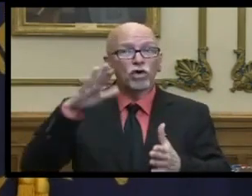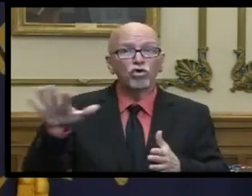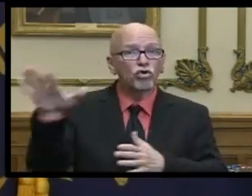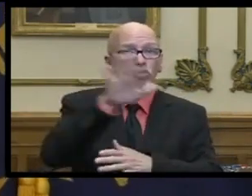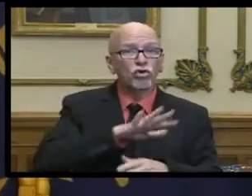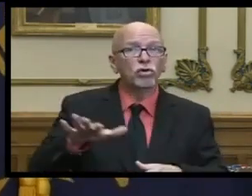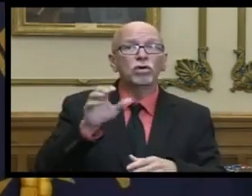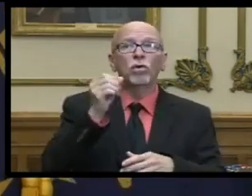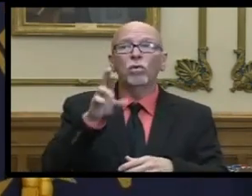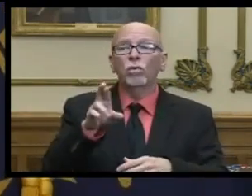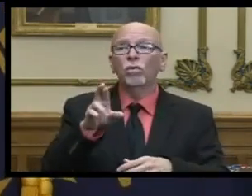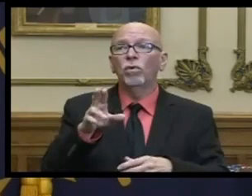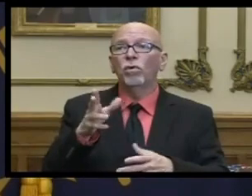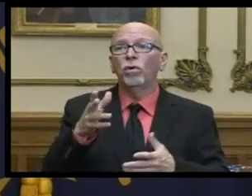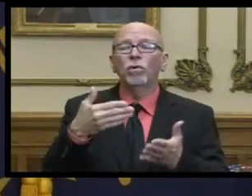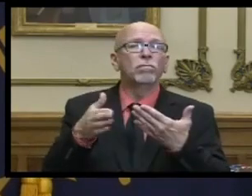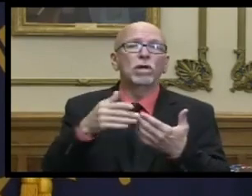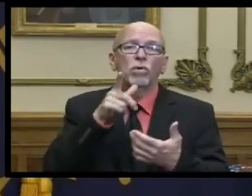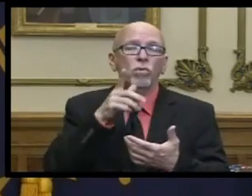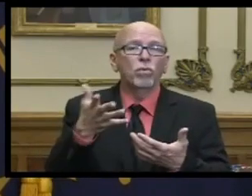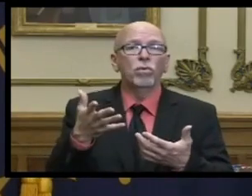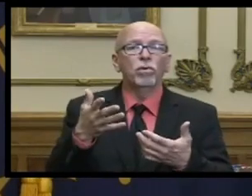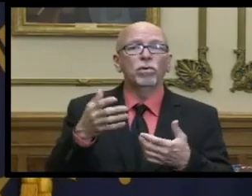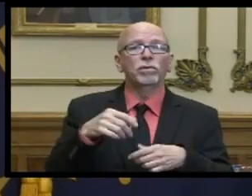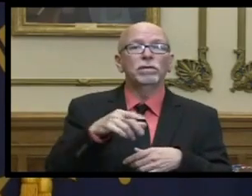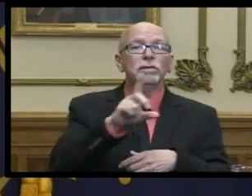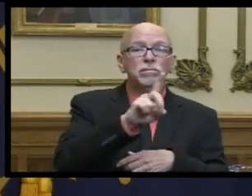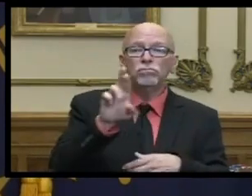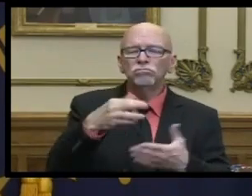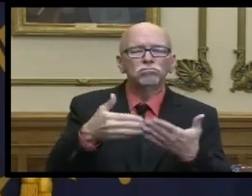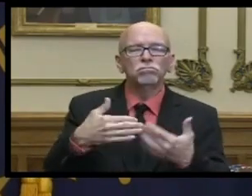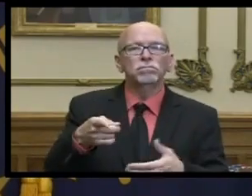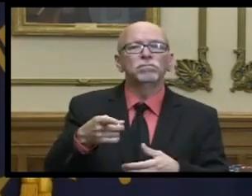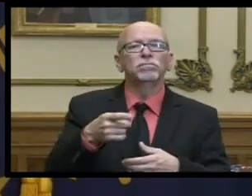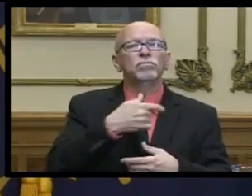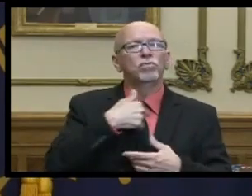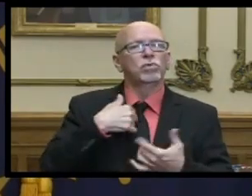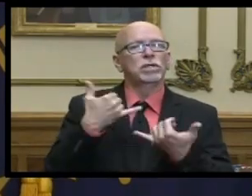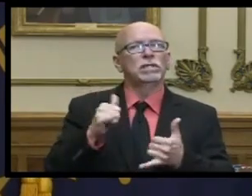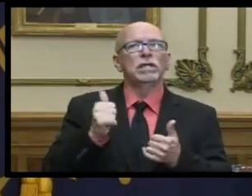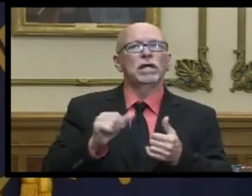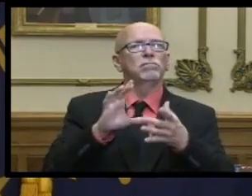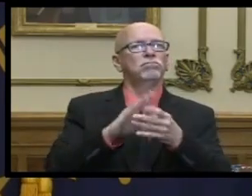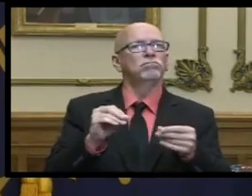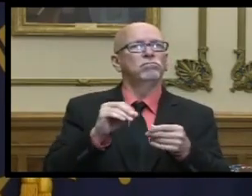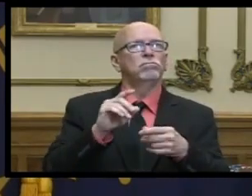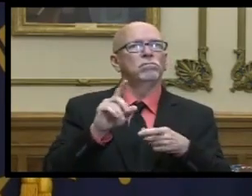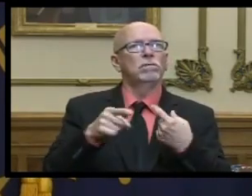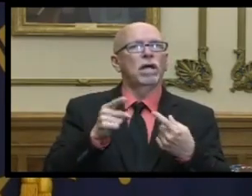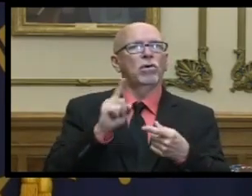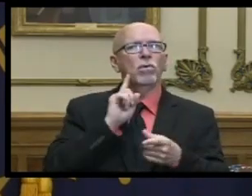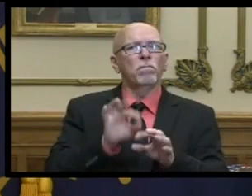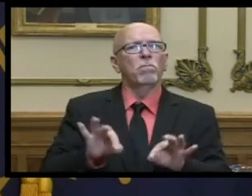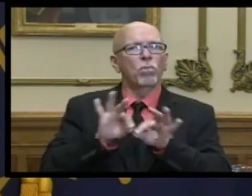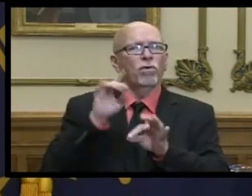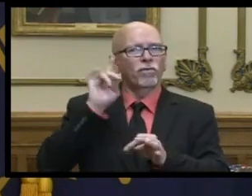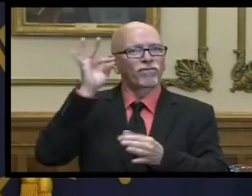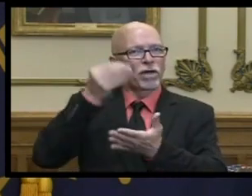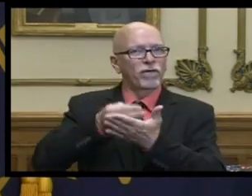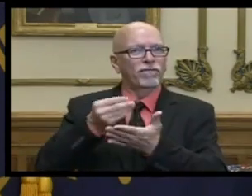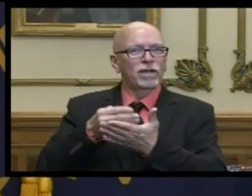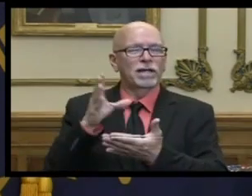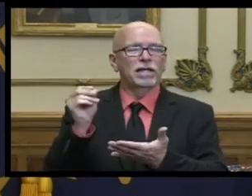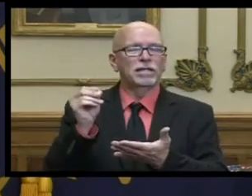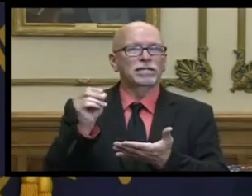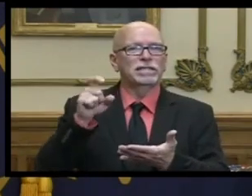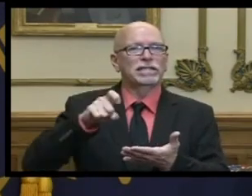around the country um both sides of the aisle uh to make our case about the importance of this federal funding and the